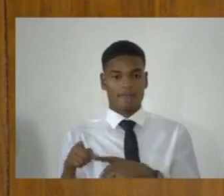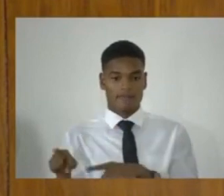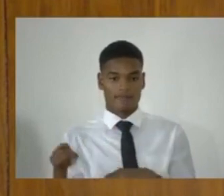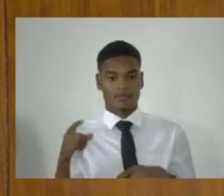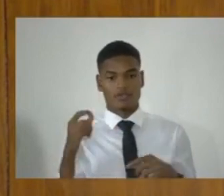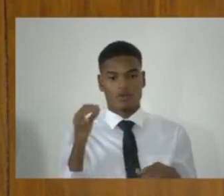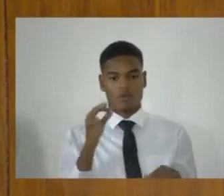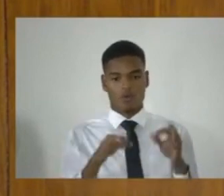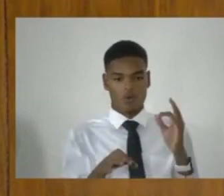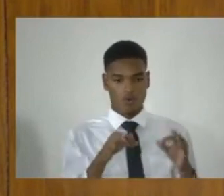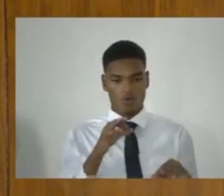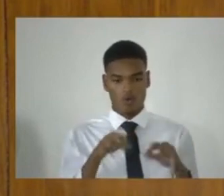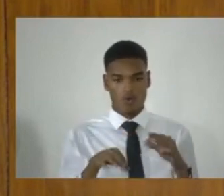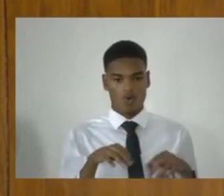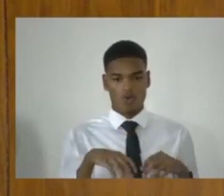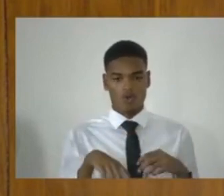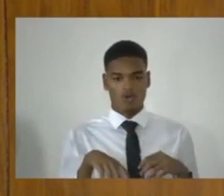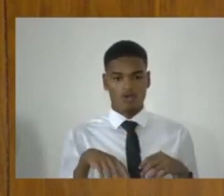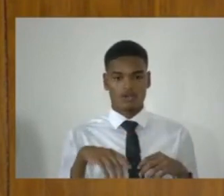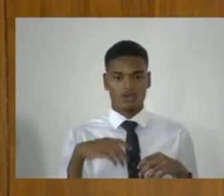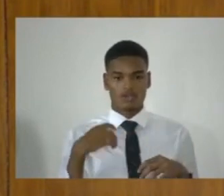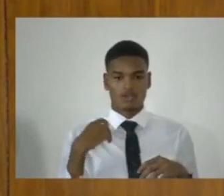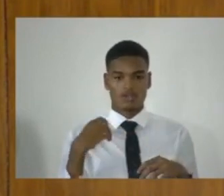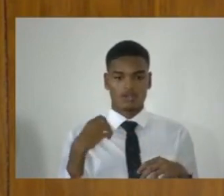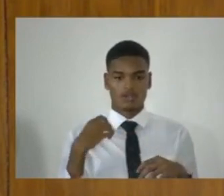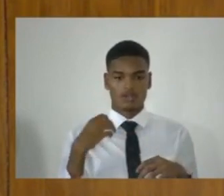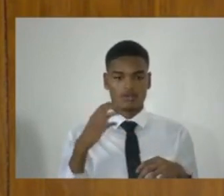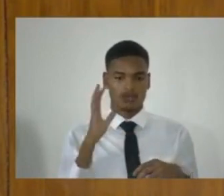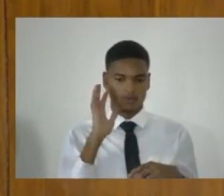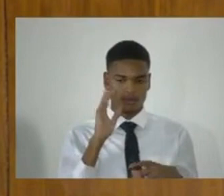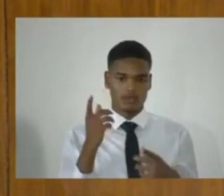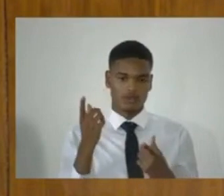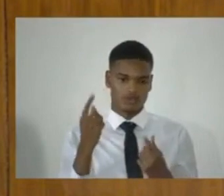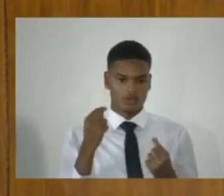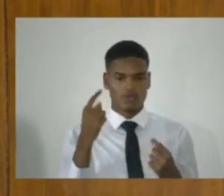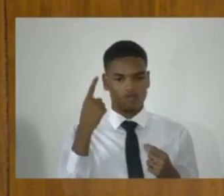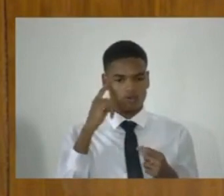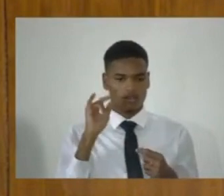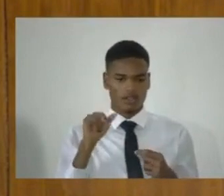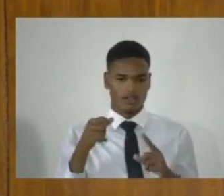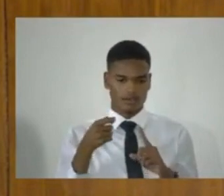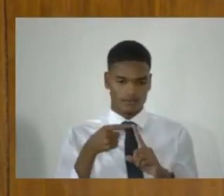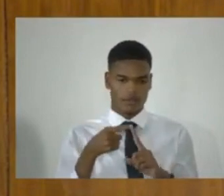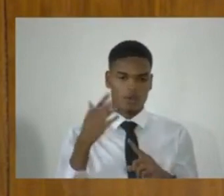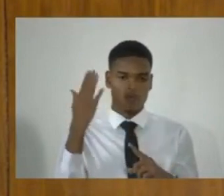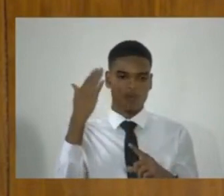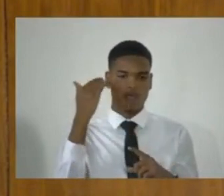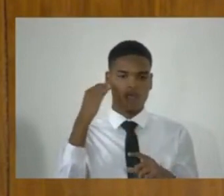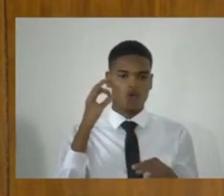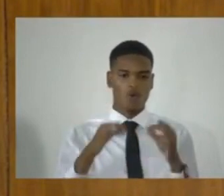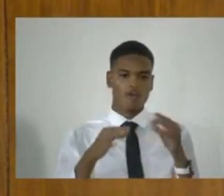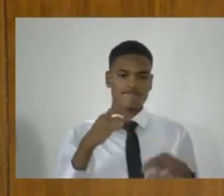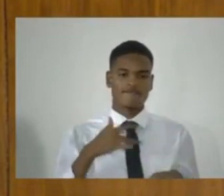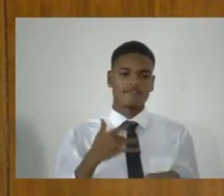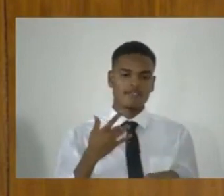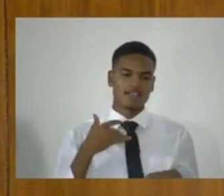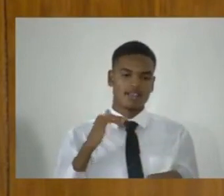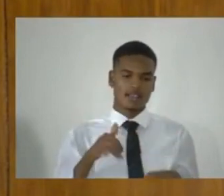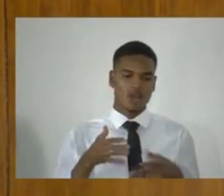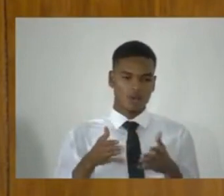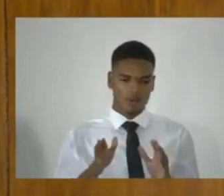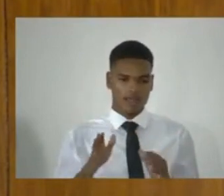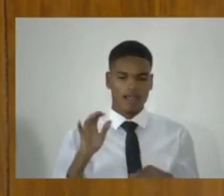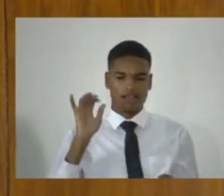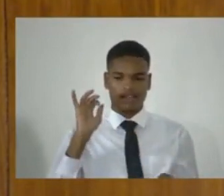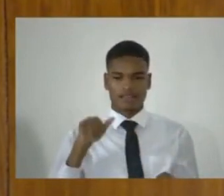shall issue a certificate to that effect, stating the reasons why the court feels that way. And that matter is